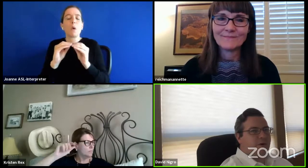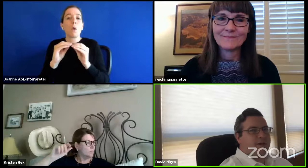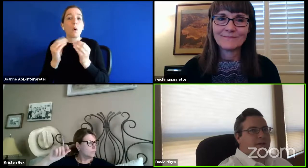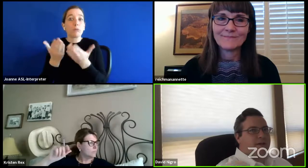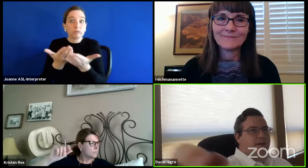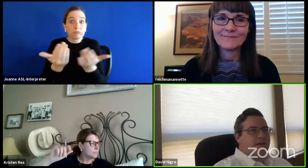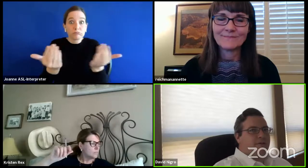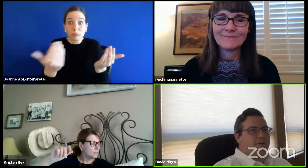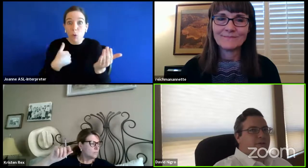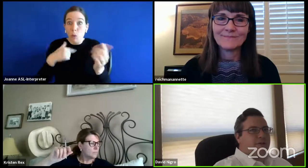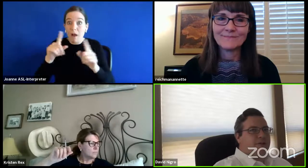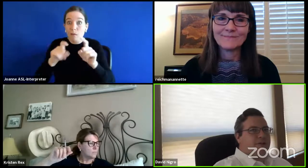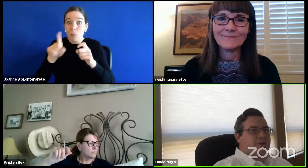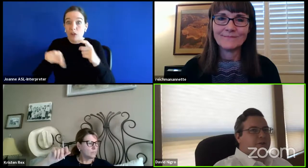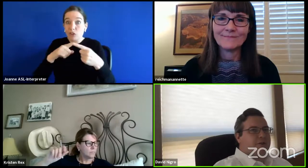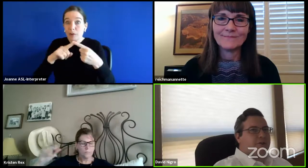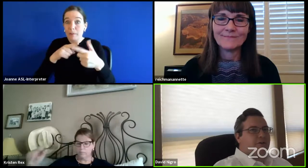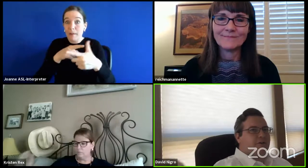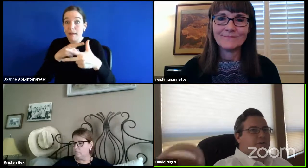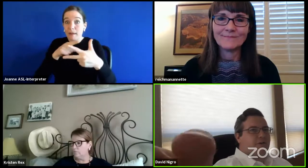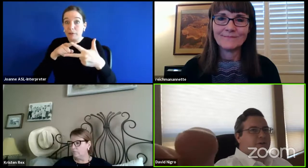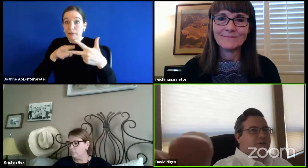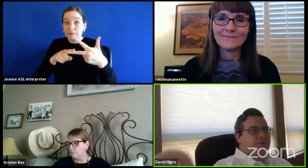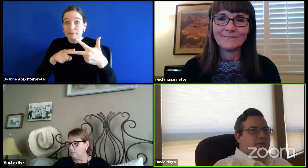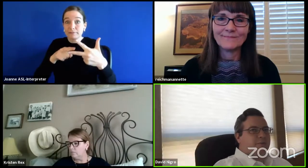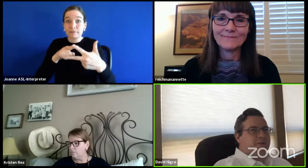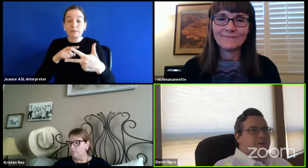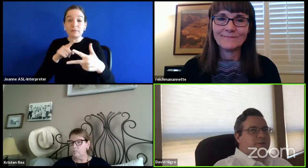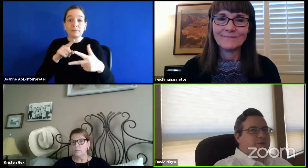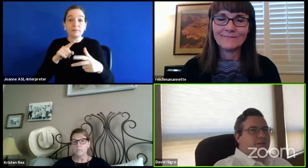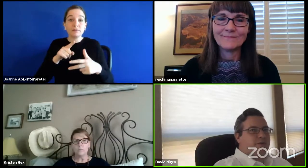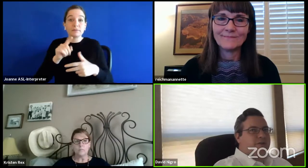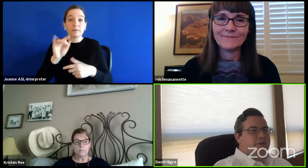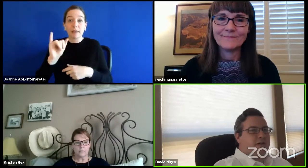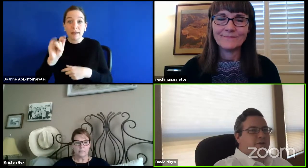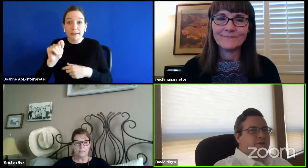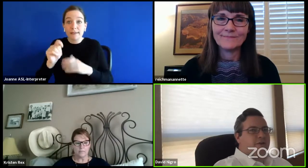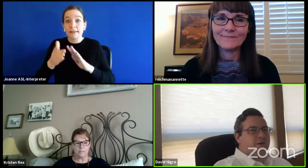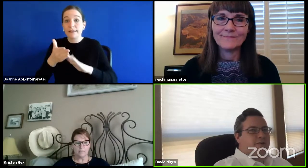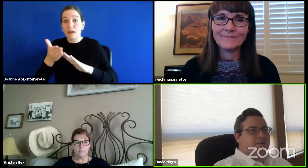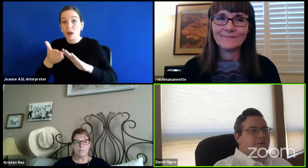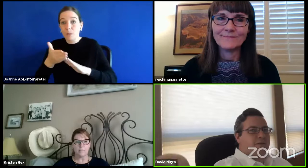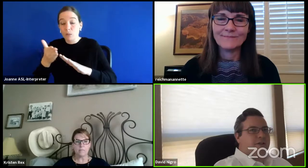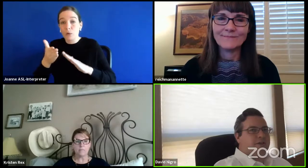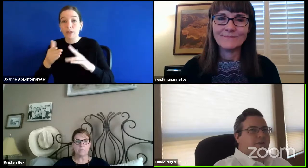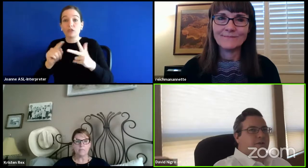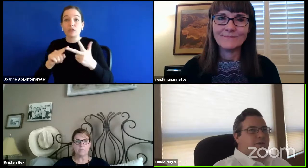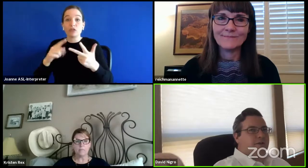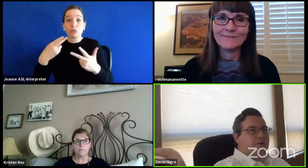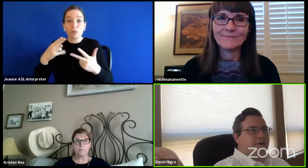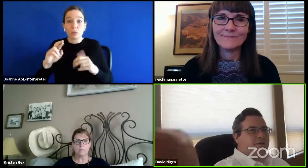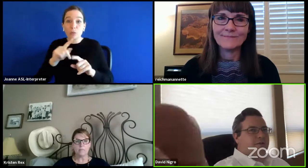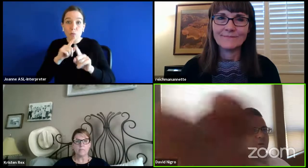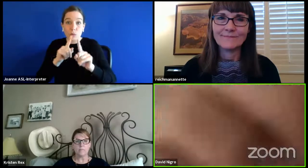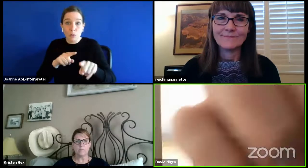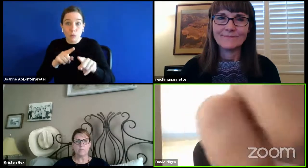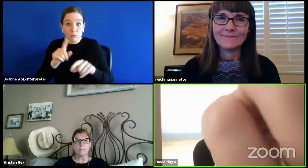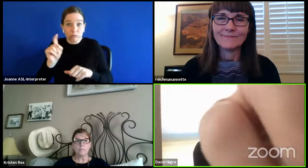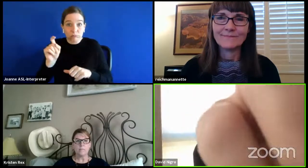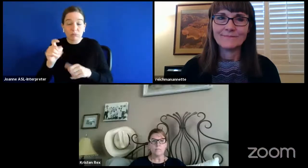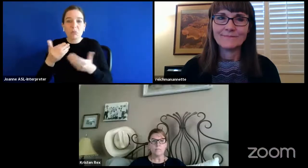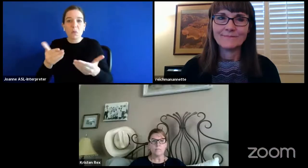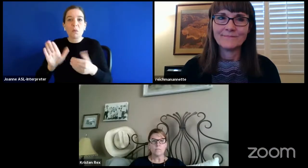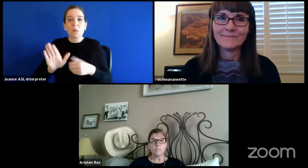one more moment. If there are any questions on these particular reports, please raise your hand or otherwise let us know and you'll have the floor.